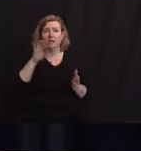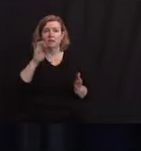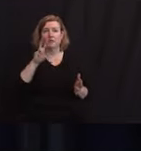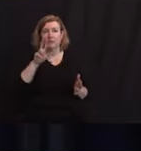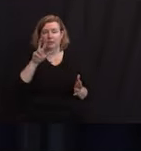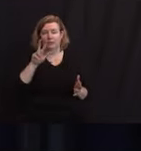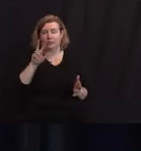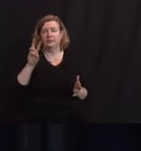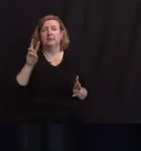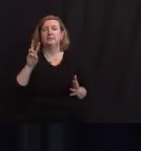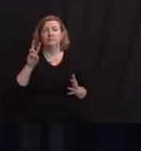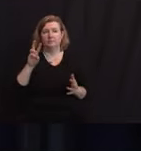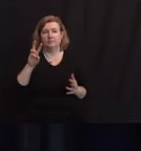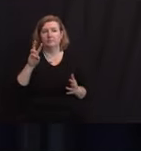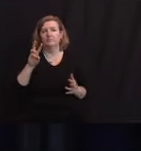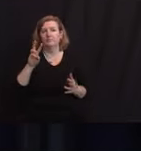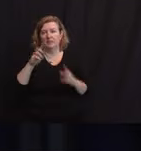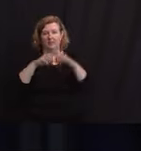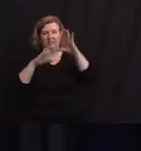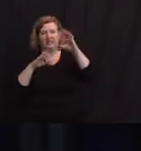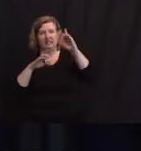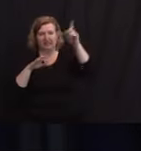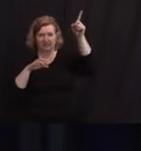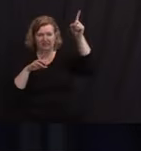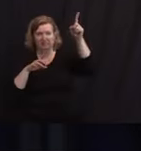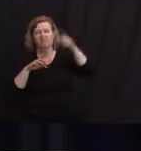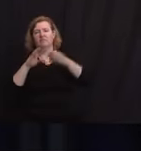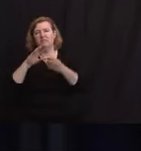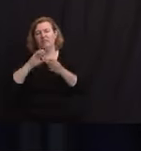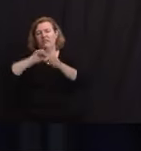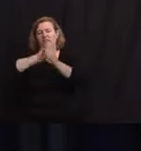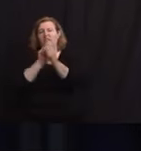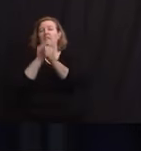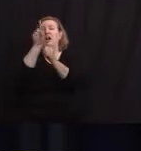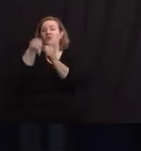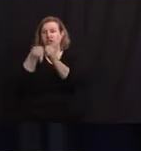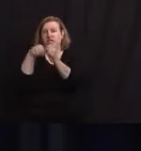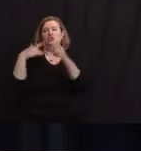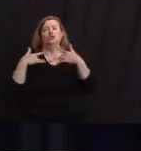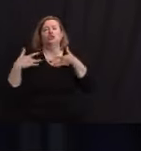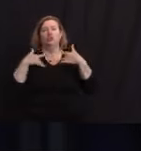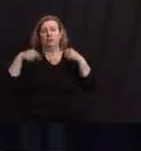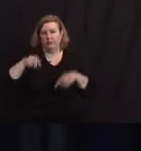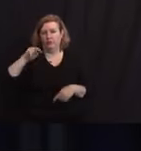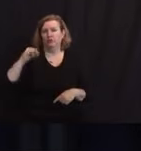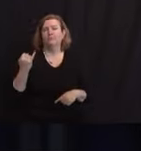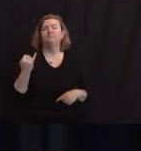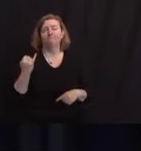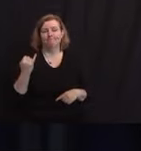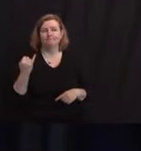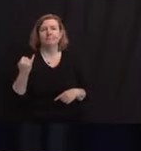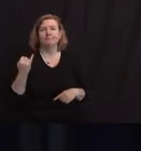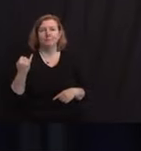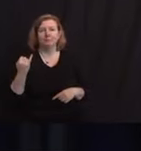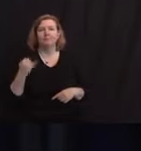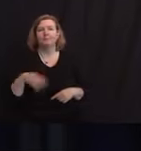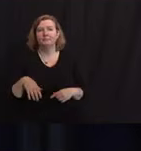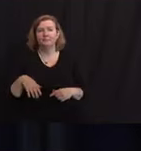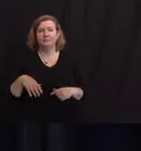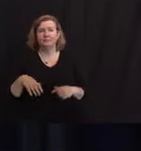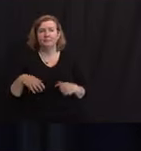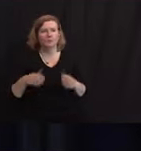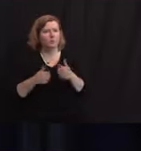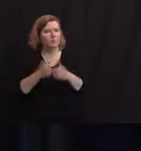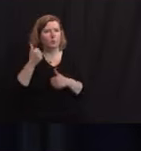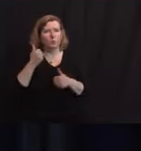of CDC variants of concern in New Jersey. 1,815 of these reports are the B.1